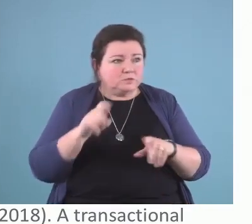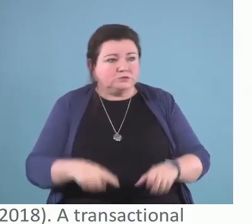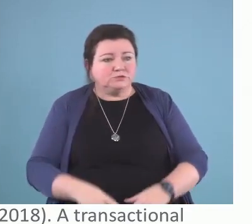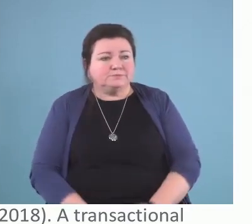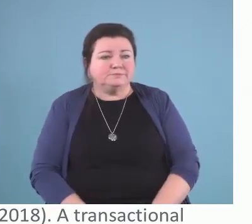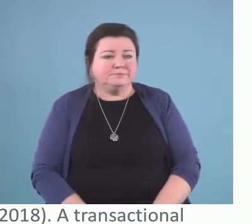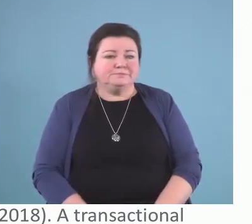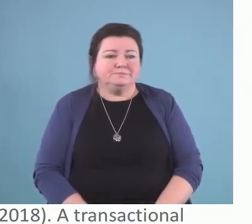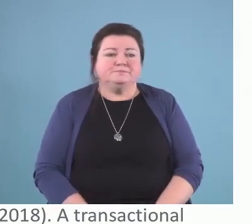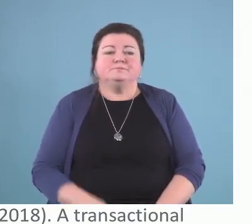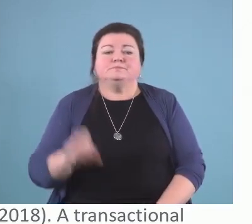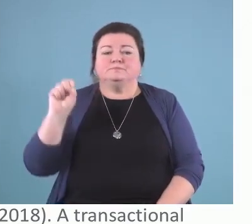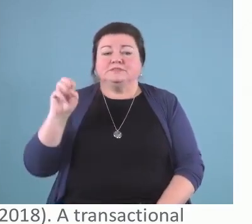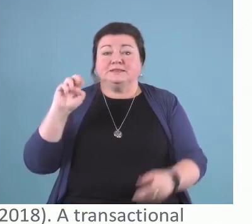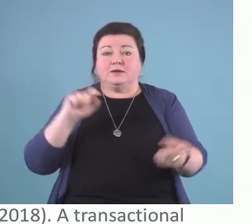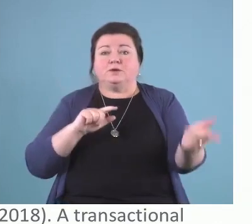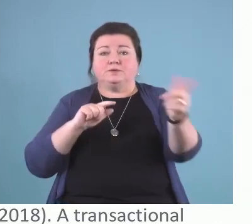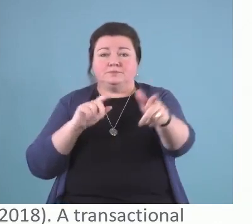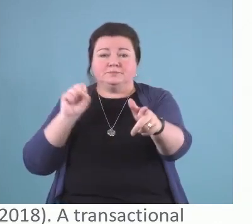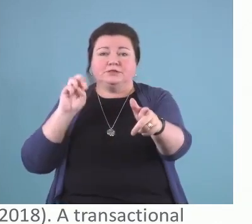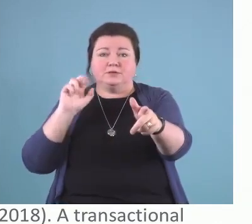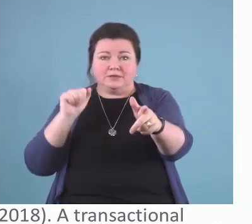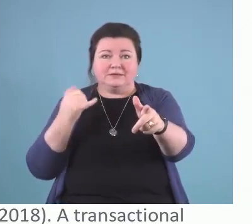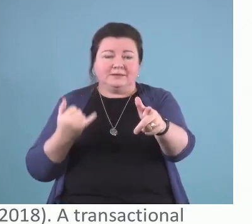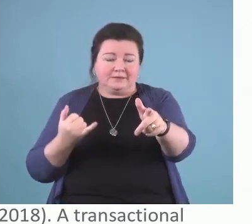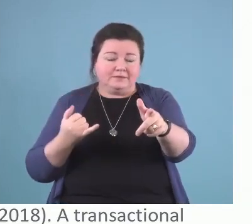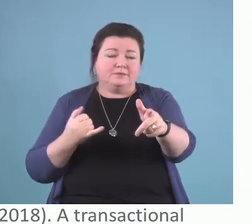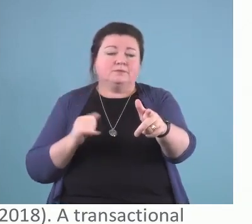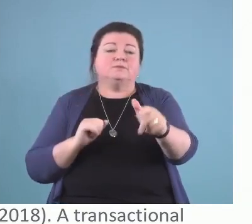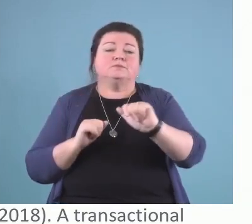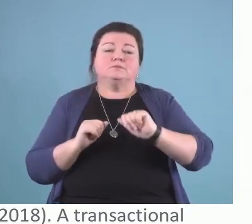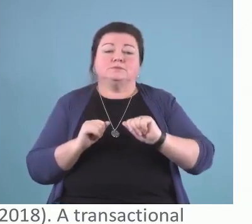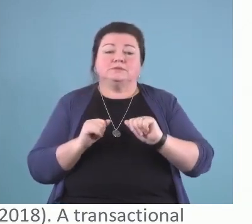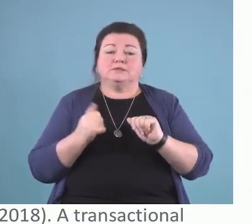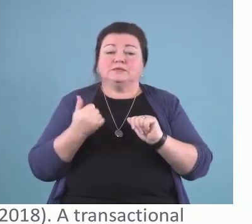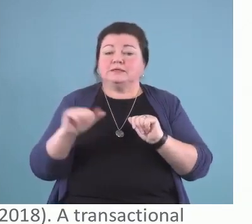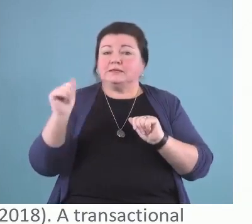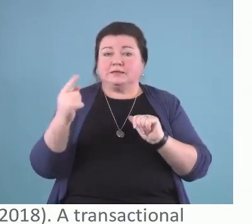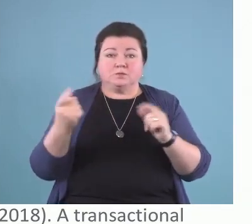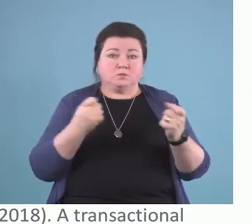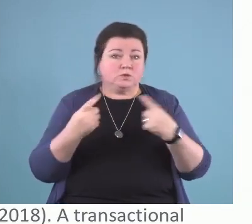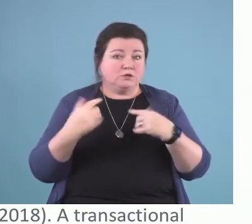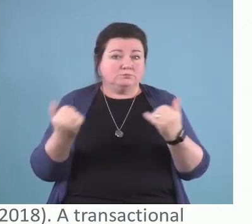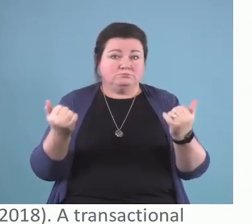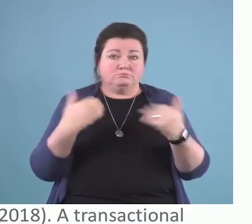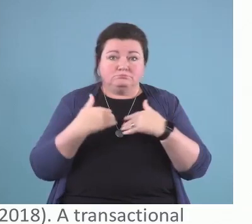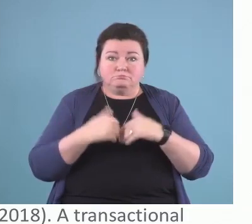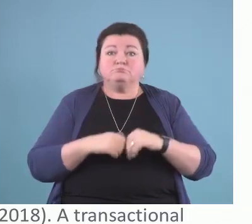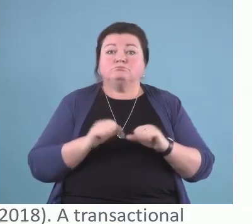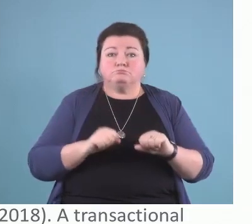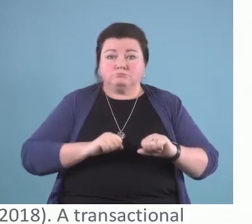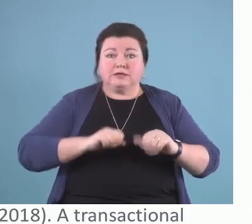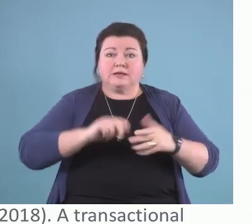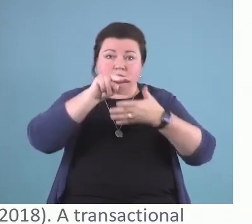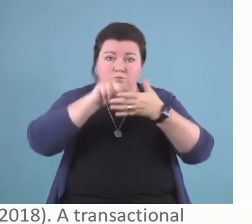Thank you, Dr. Moody. This is Sarah Burns. If anybody has any questions, I'm able to